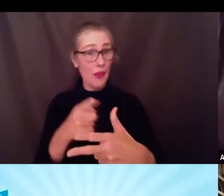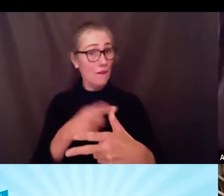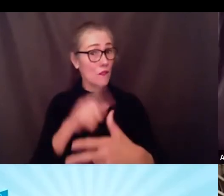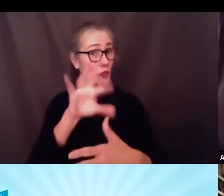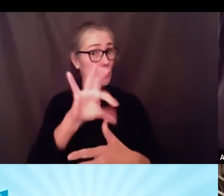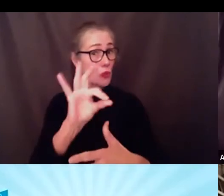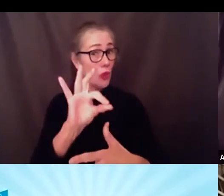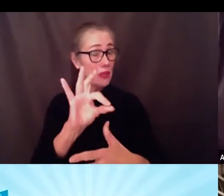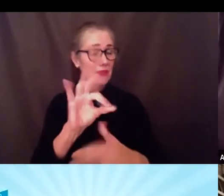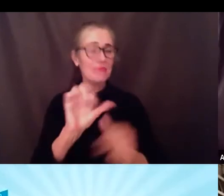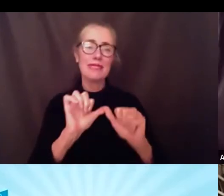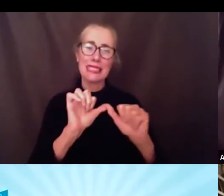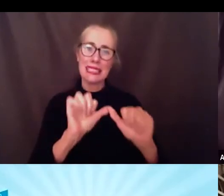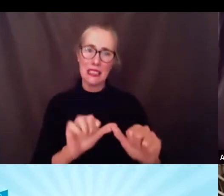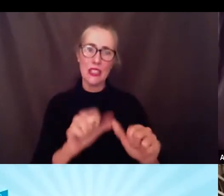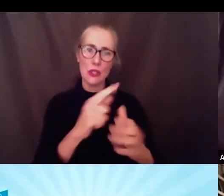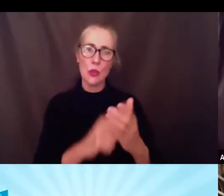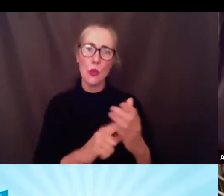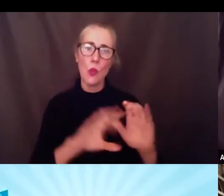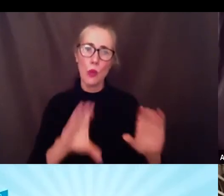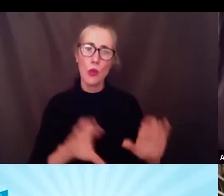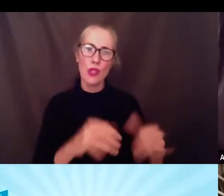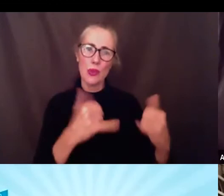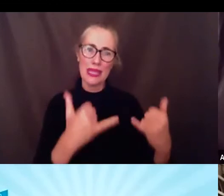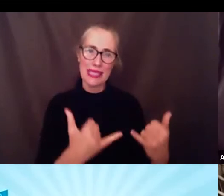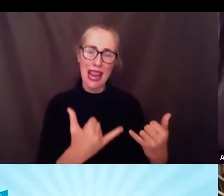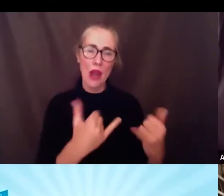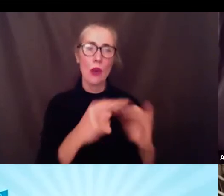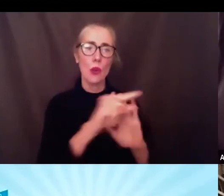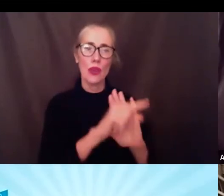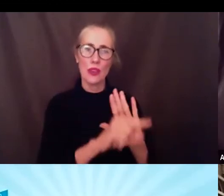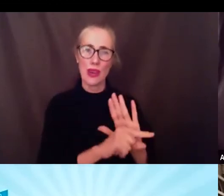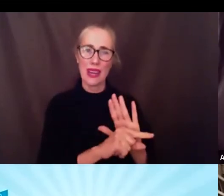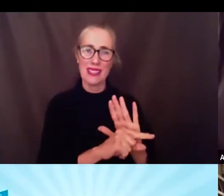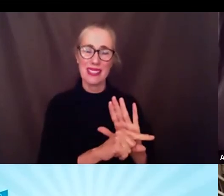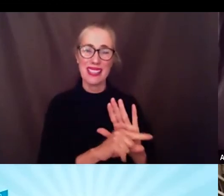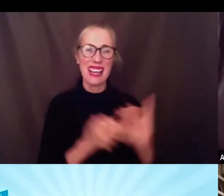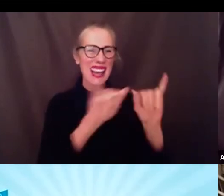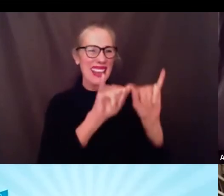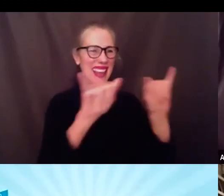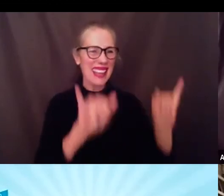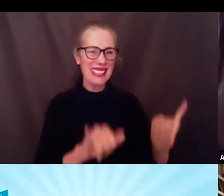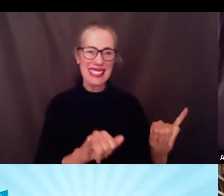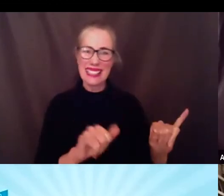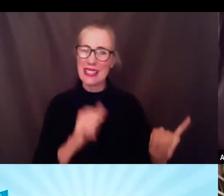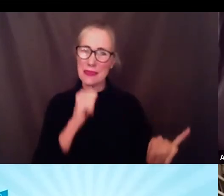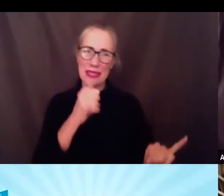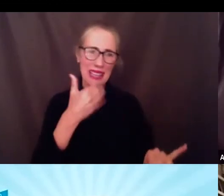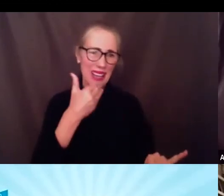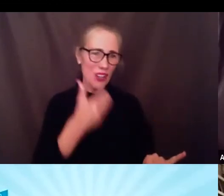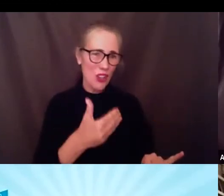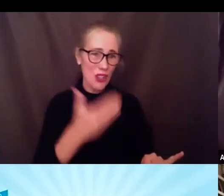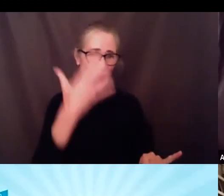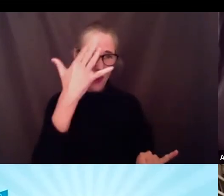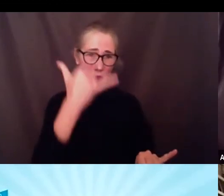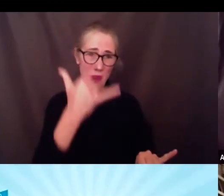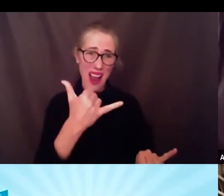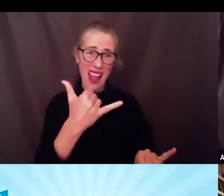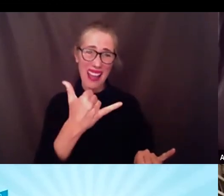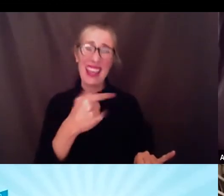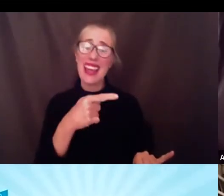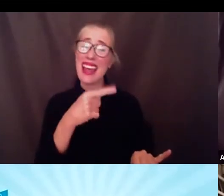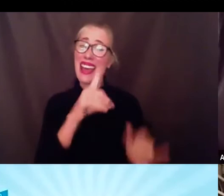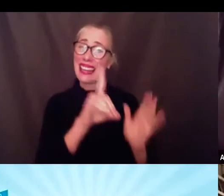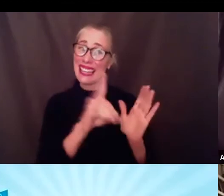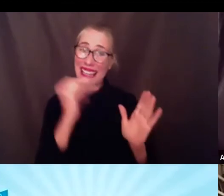and it's not a good system because it gives the students a permanent record of a d